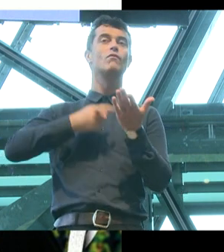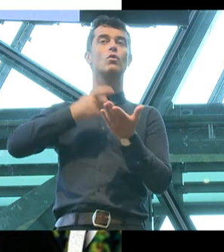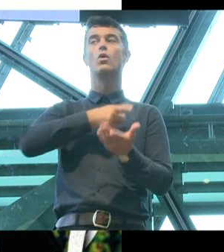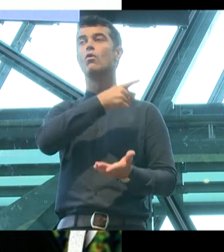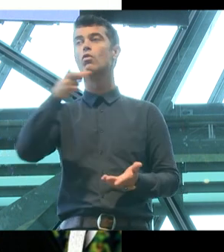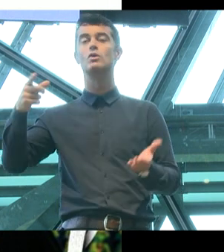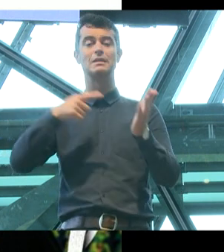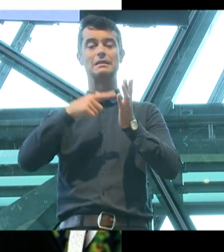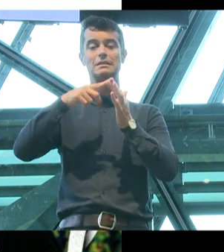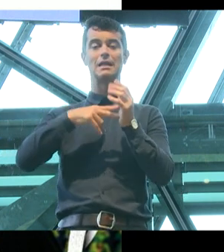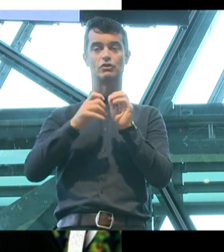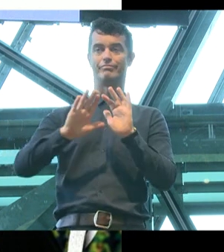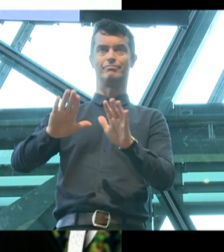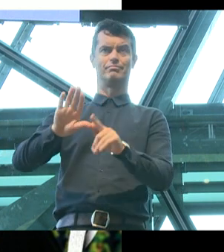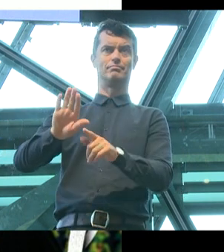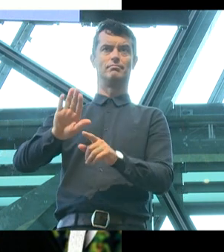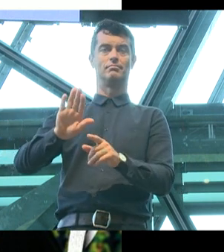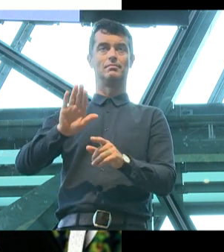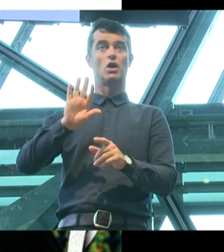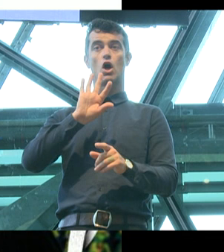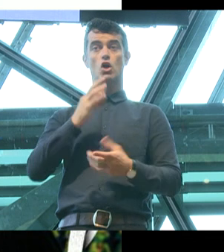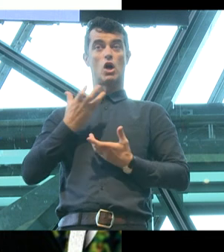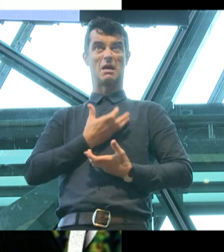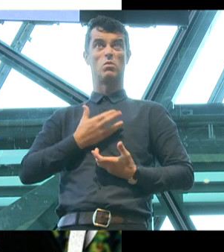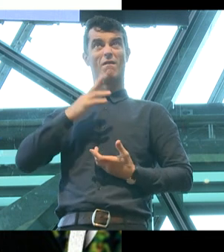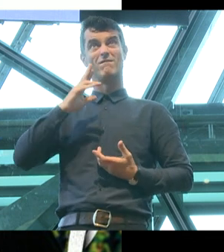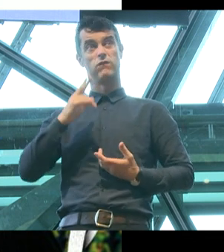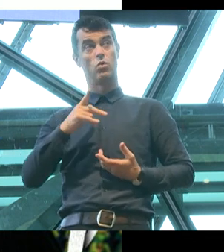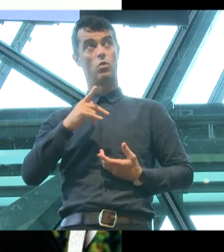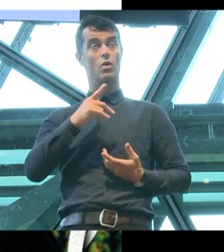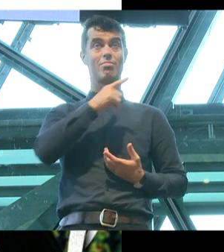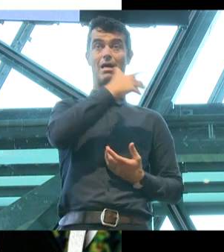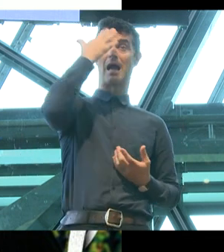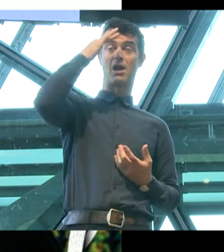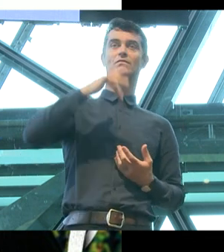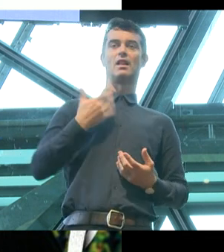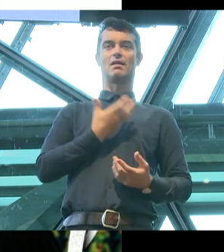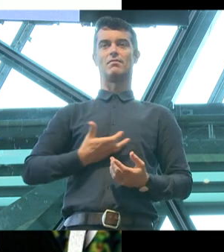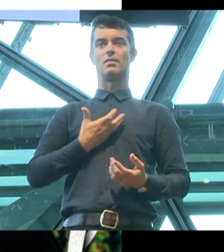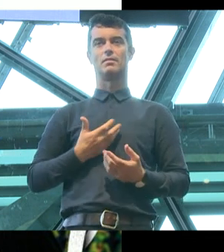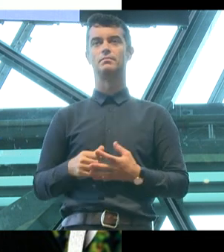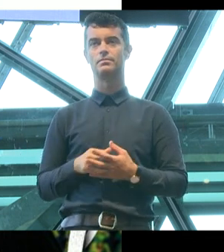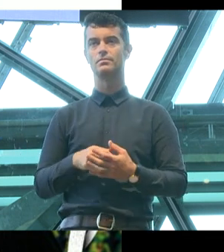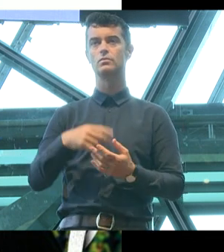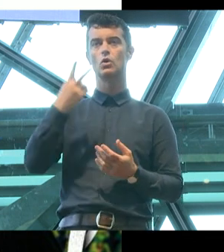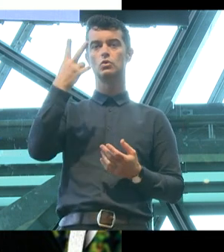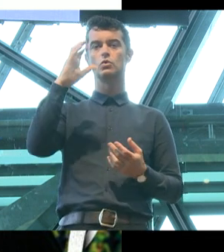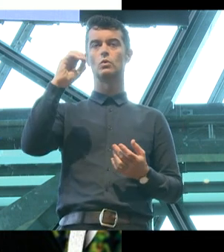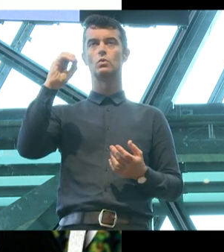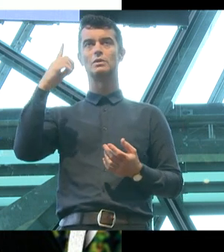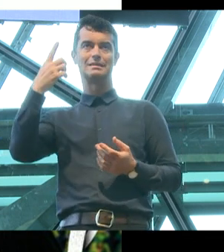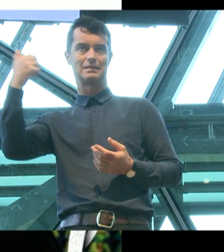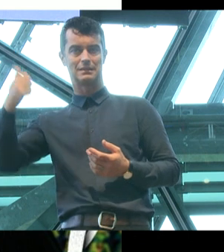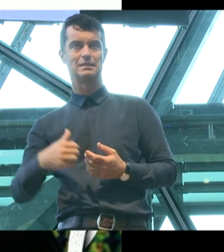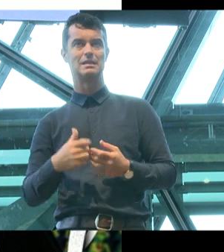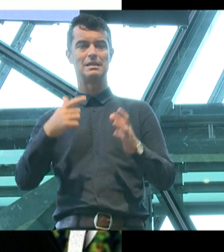teenagers remain uncomfortable for the sake of their comfort. In 2016 an anti-safe schools group